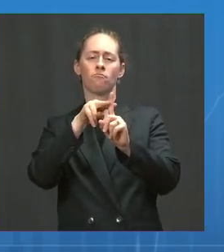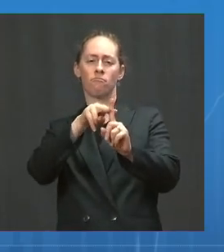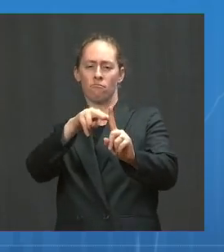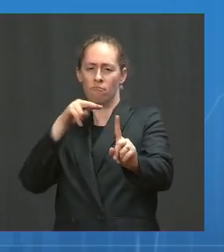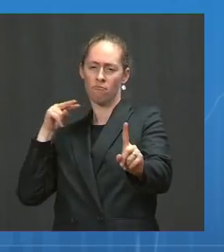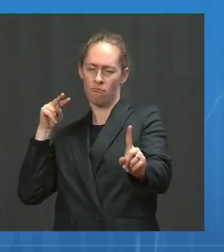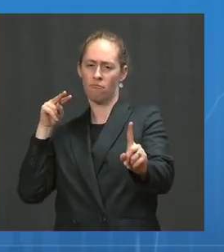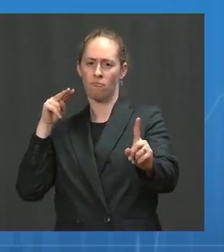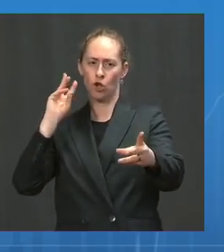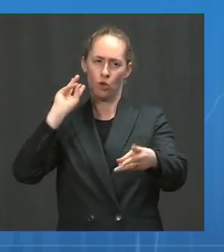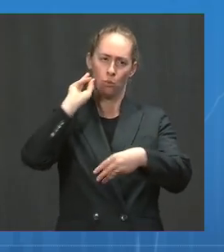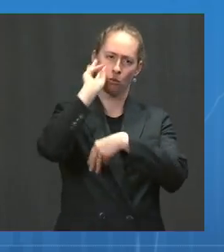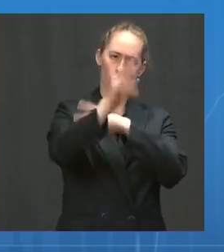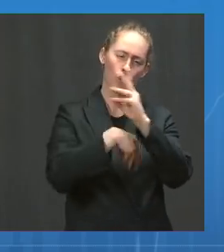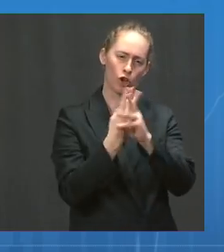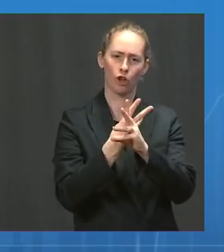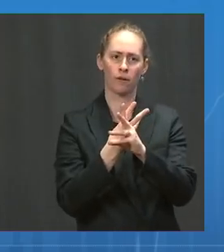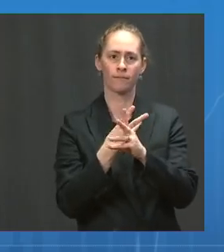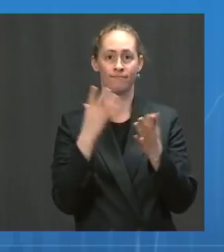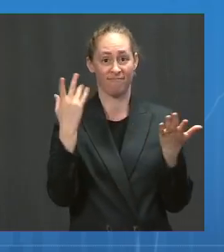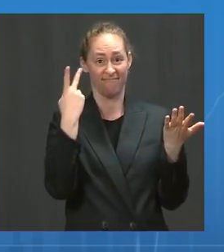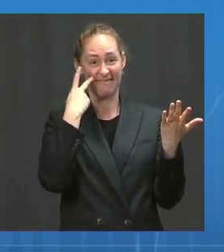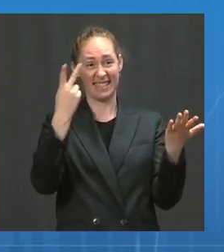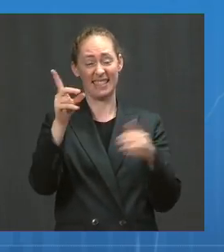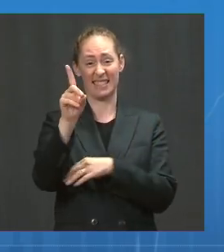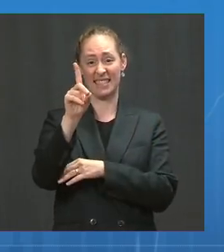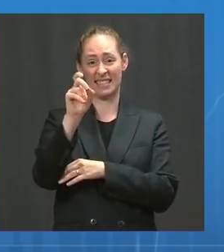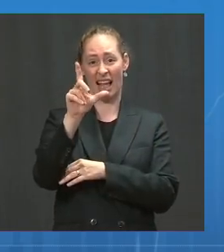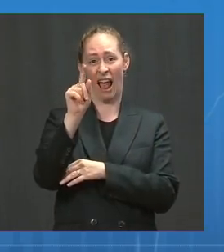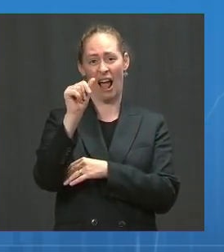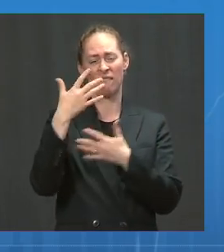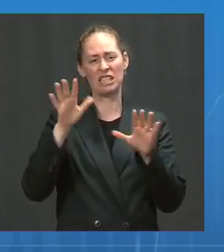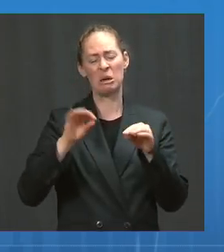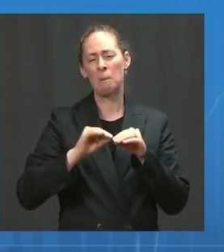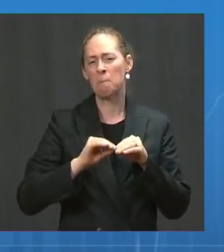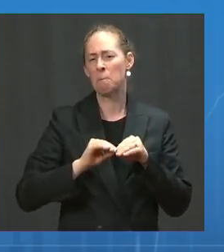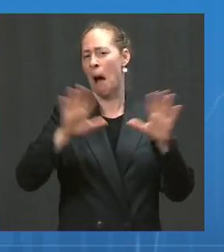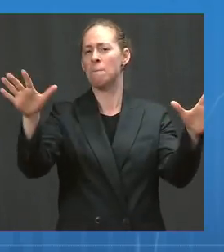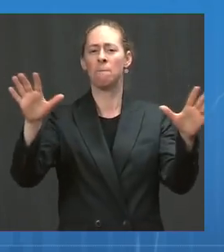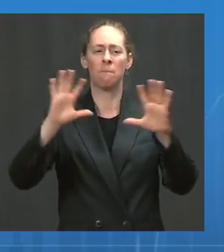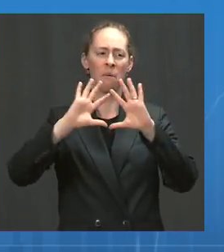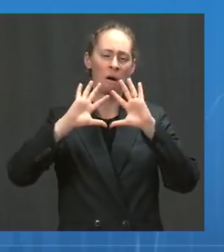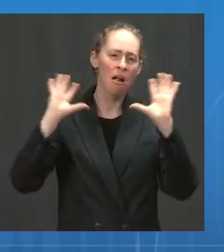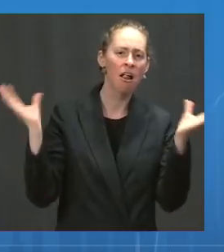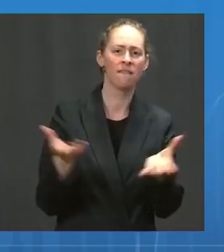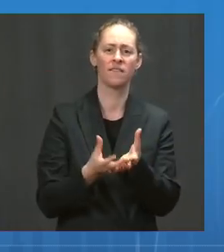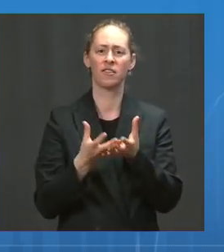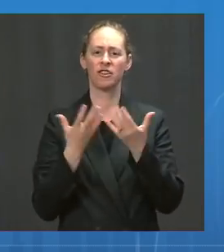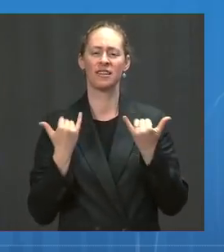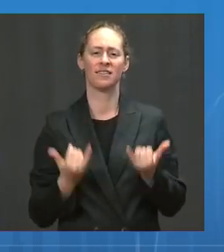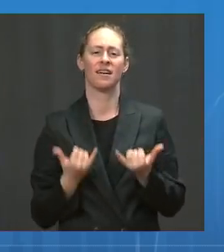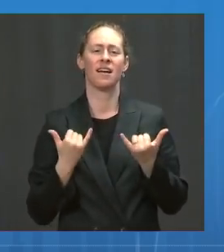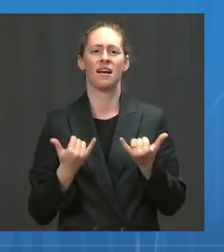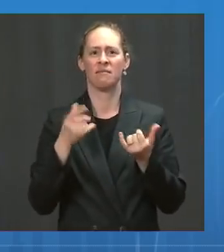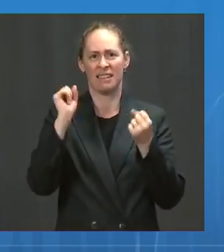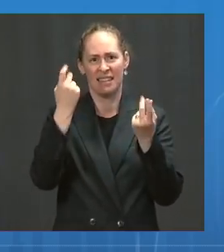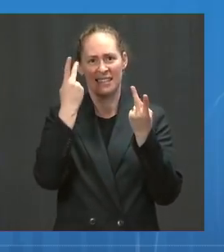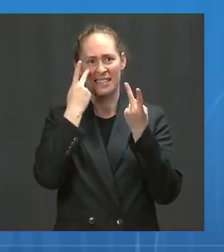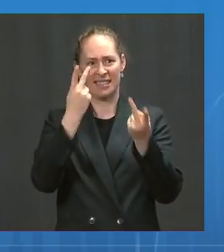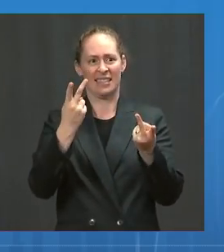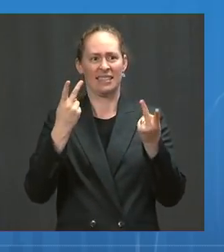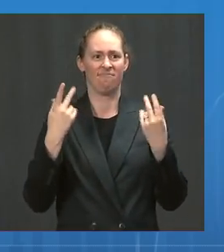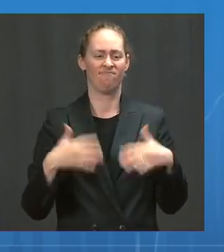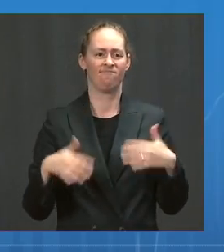Delta variant is dominant in the world. If you look at this map of the world, there are about 100 countries